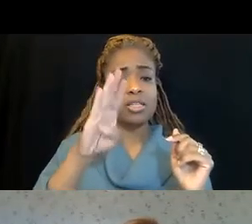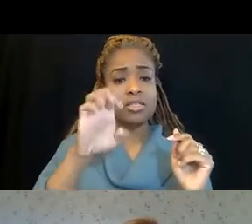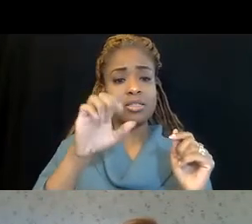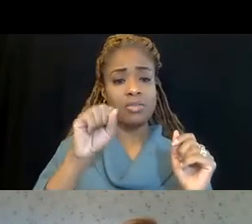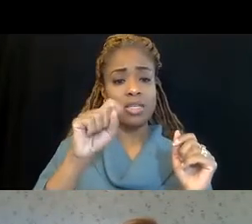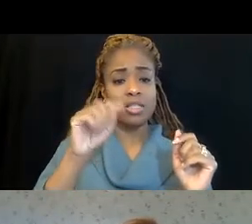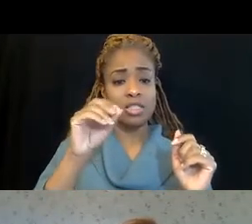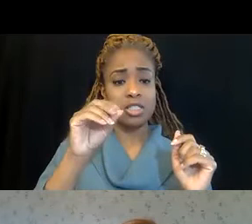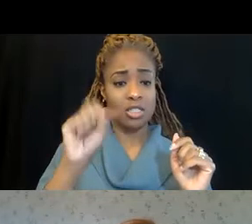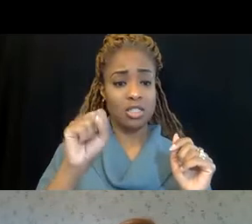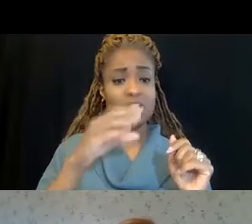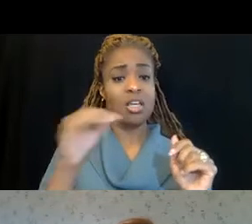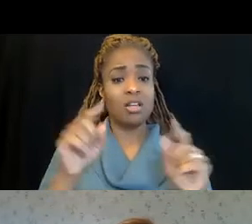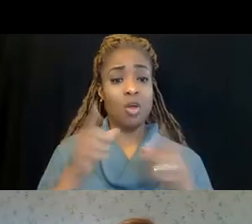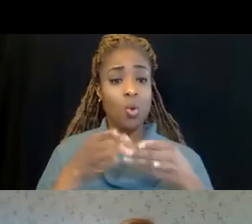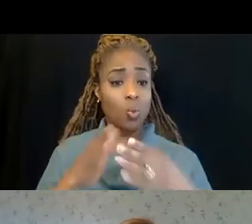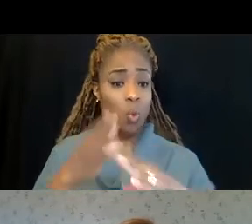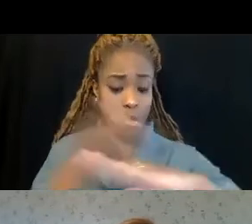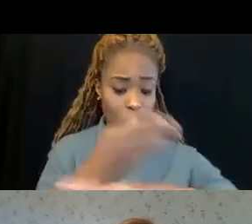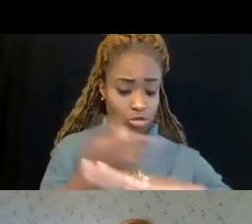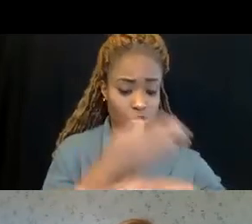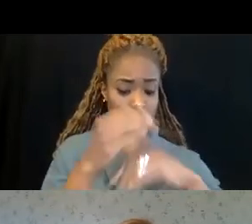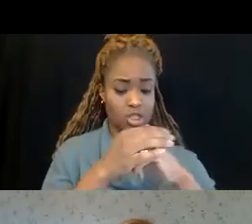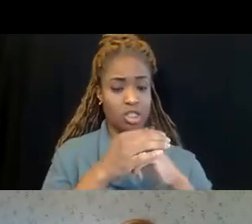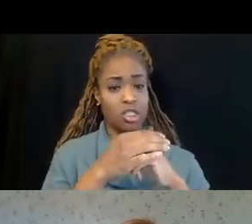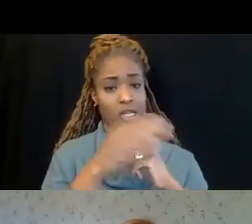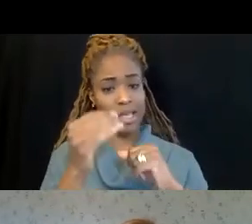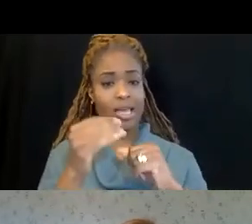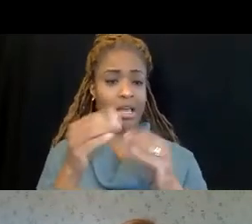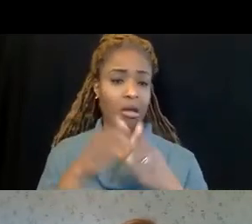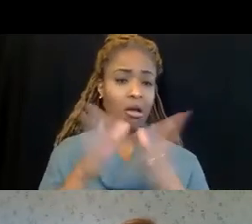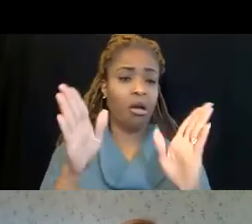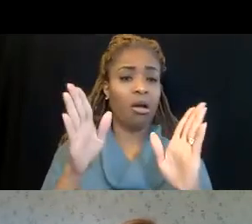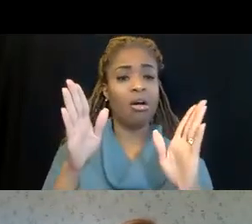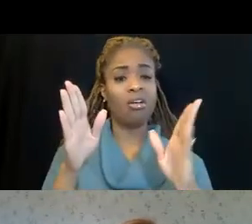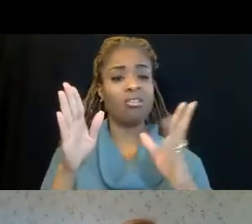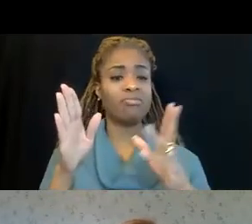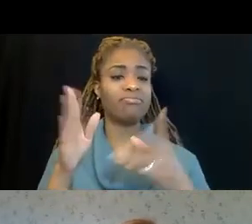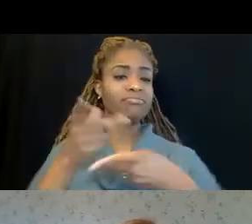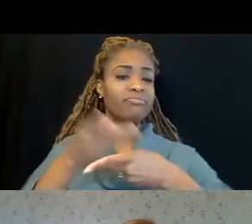road construction and generally maintenance as well in the roads.